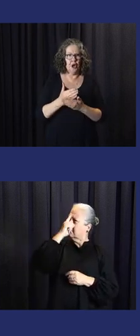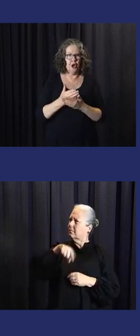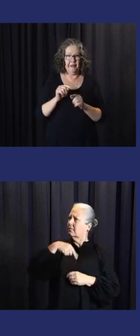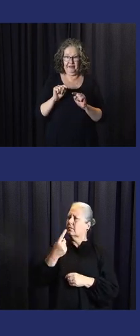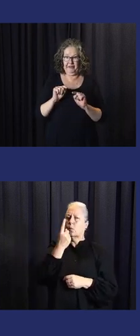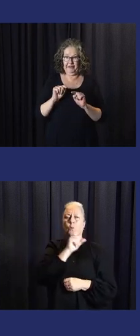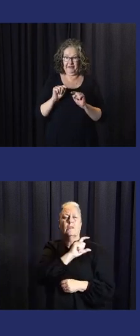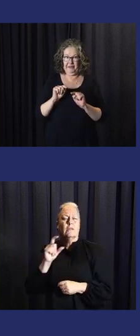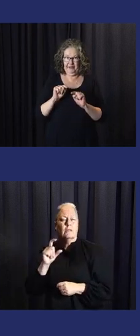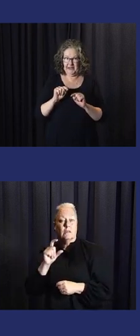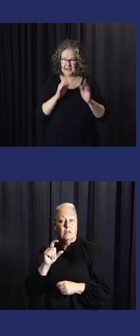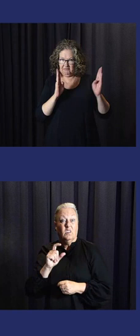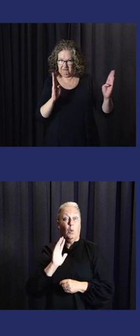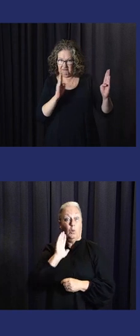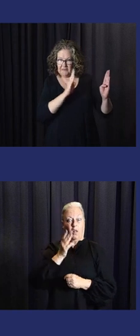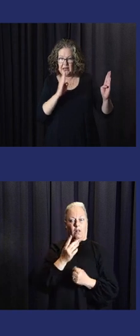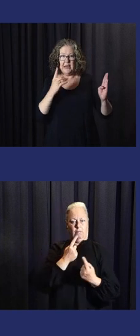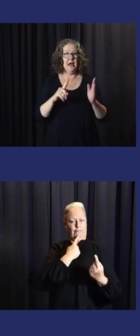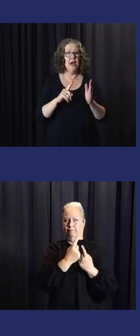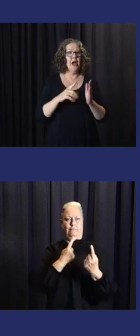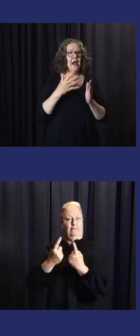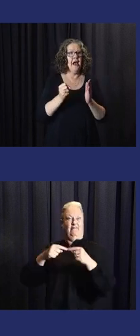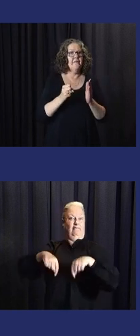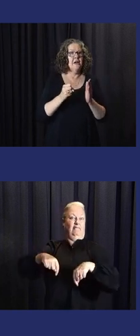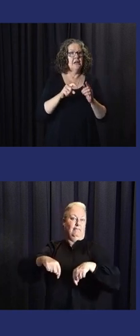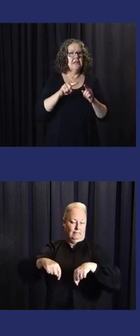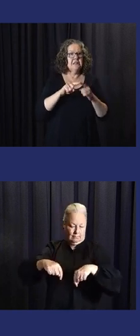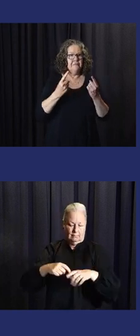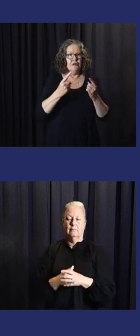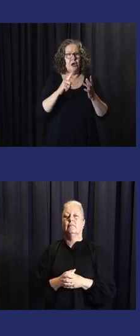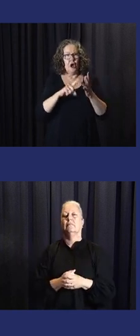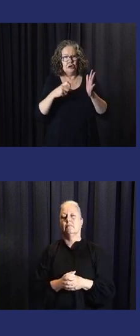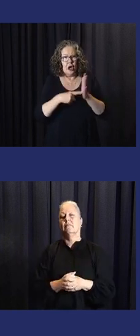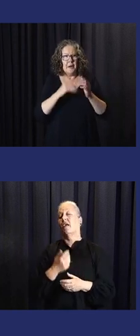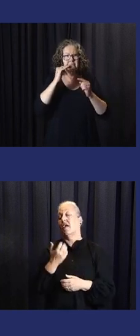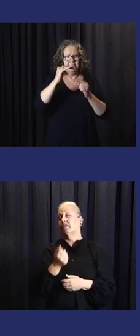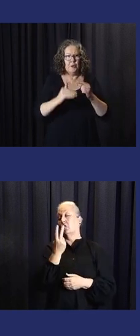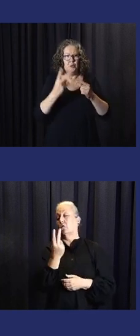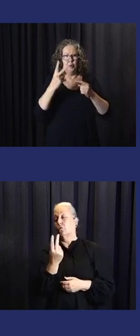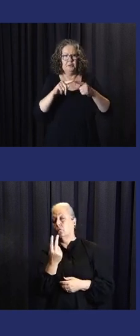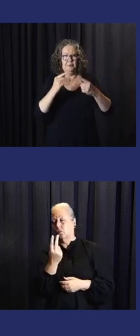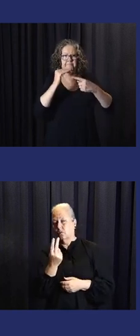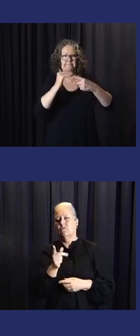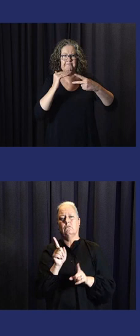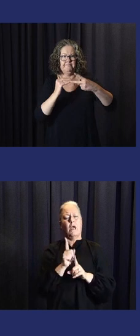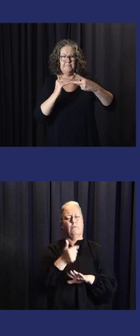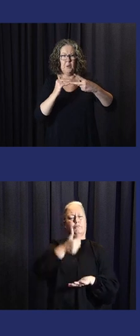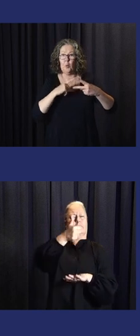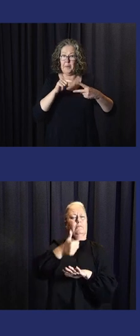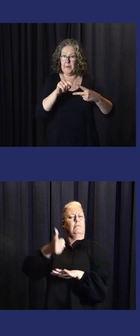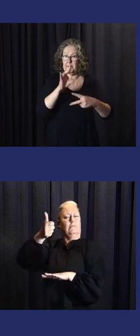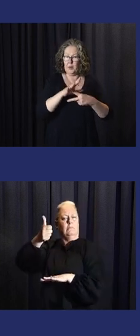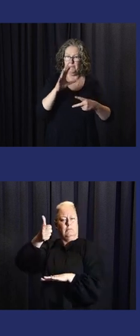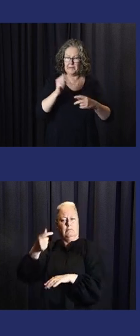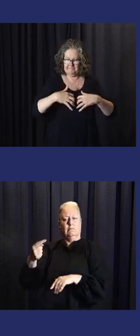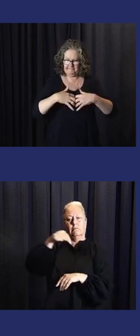I think, early next week on this particular program. By October, we've got our two technical